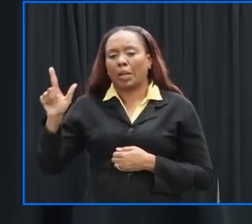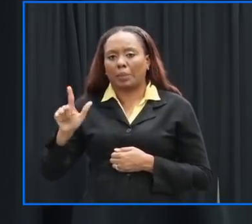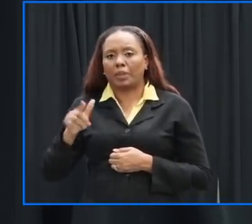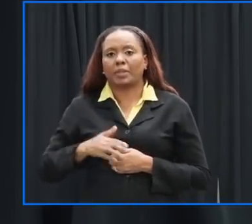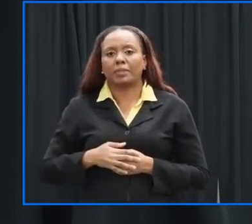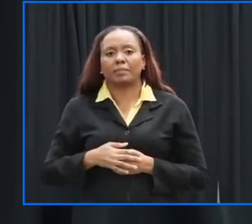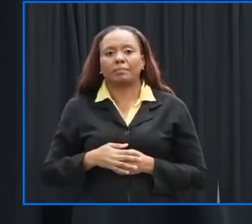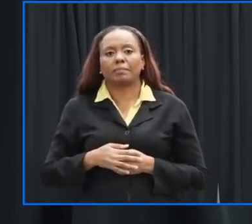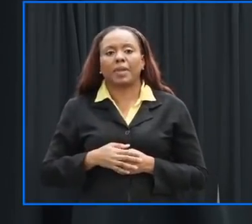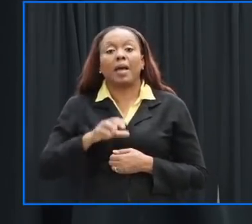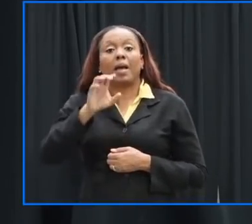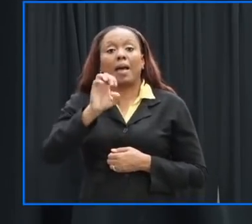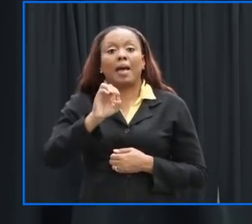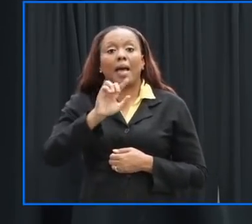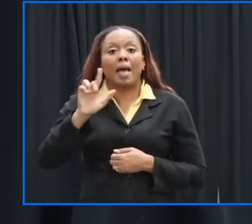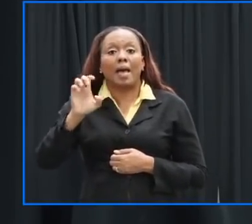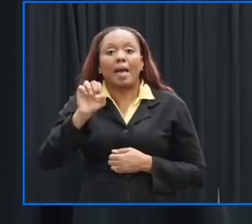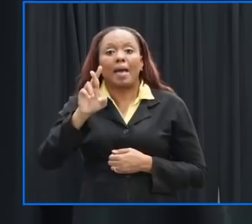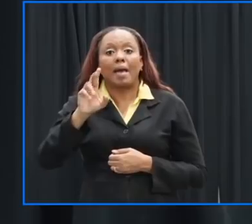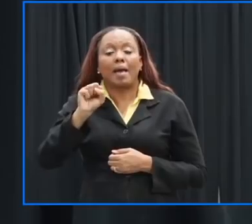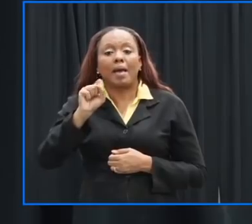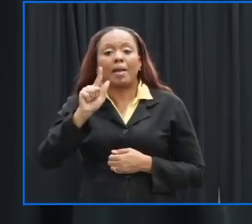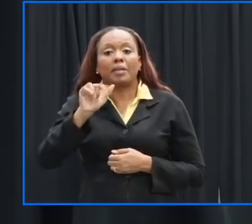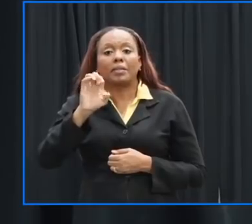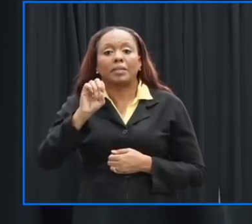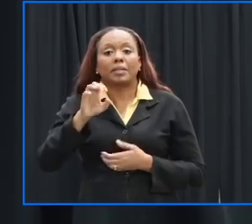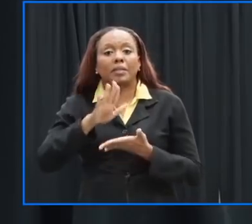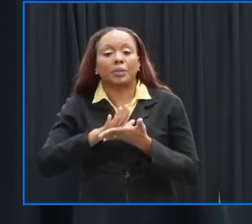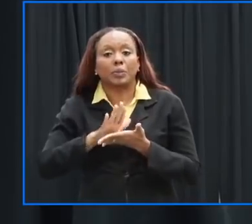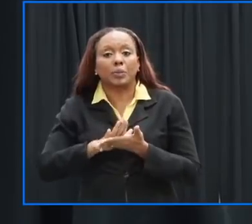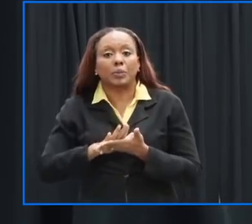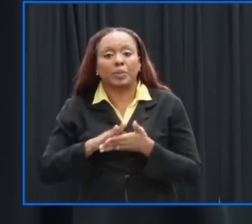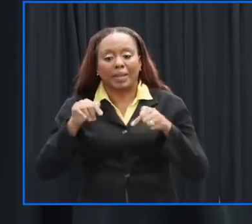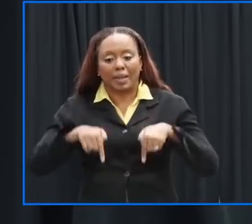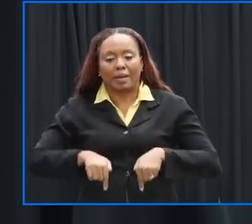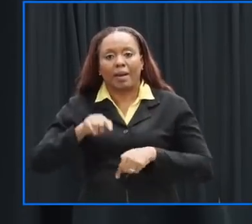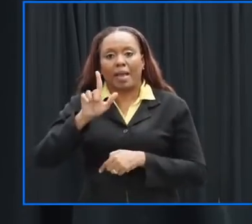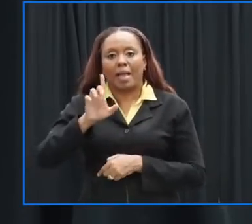school lloyd erskine sandiford center